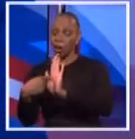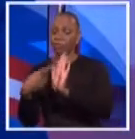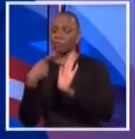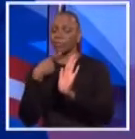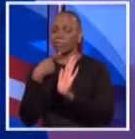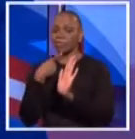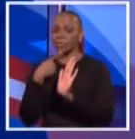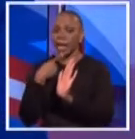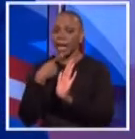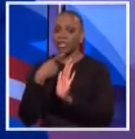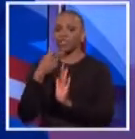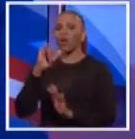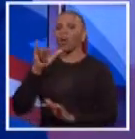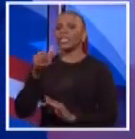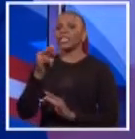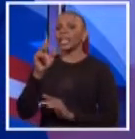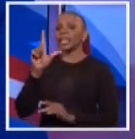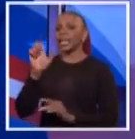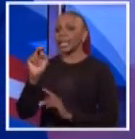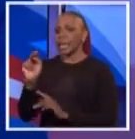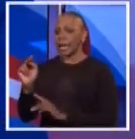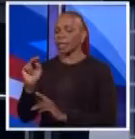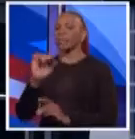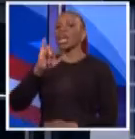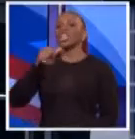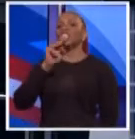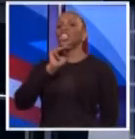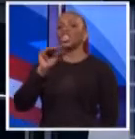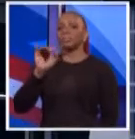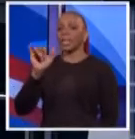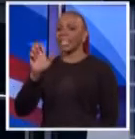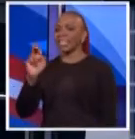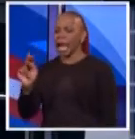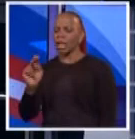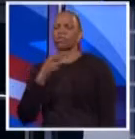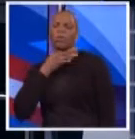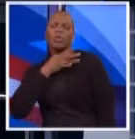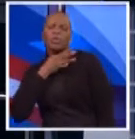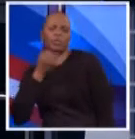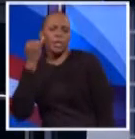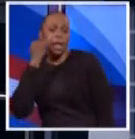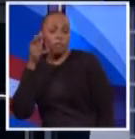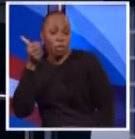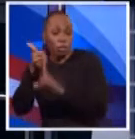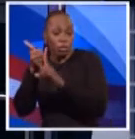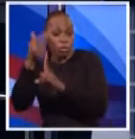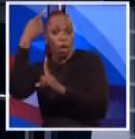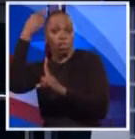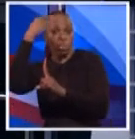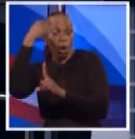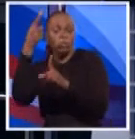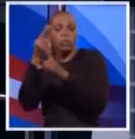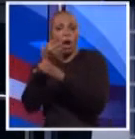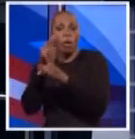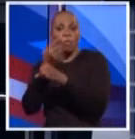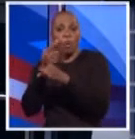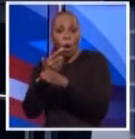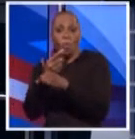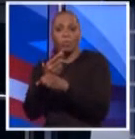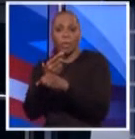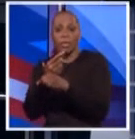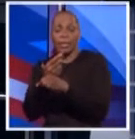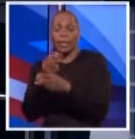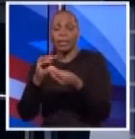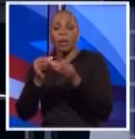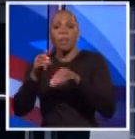assistant named Jimmy Yan, so I'm wondering if you thought that that was appropriate number of times